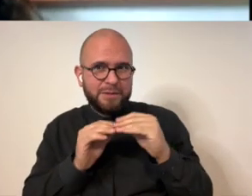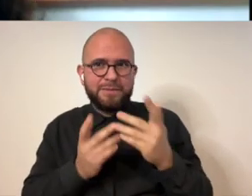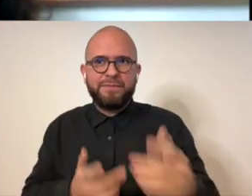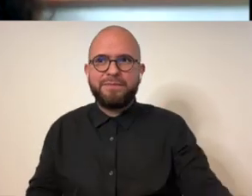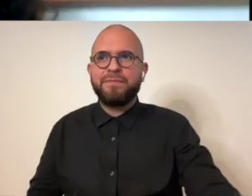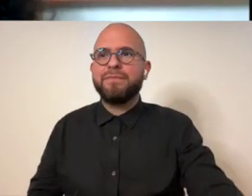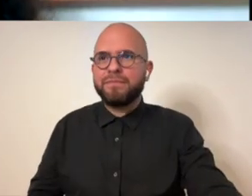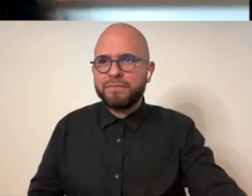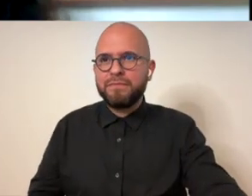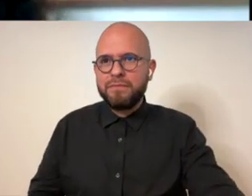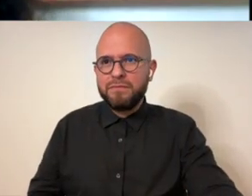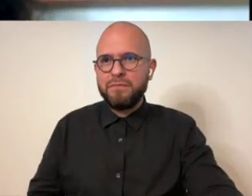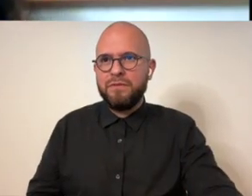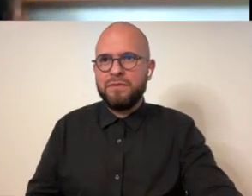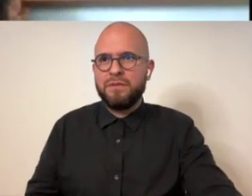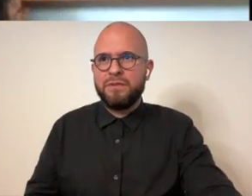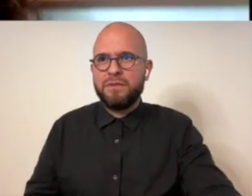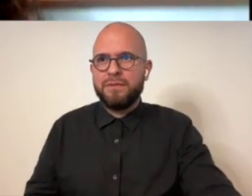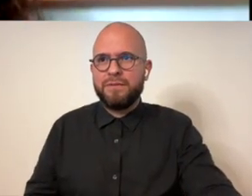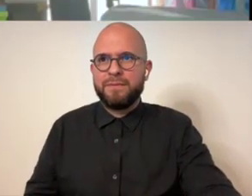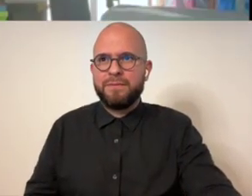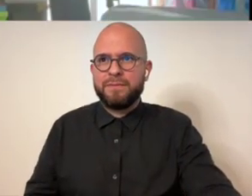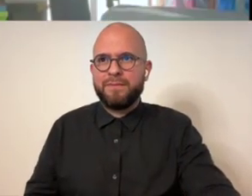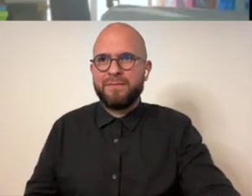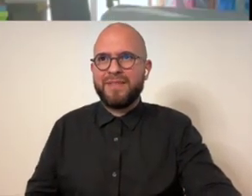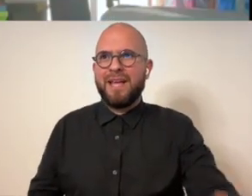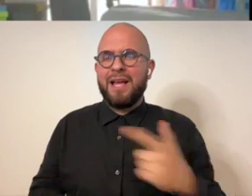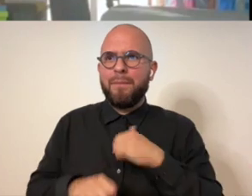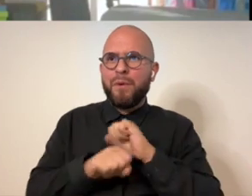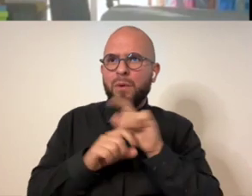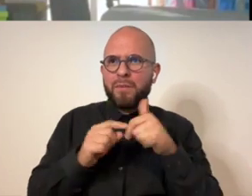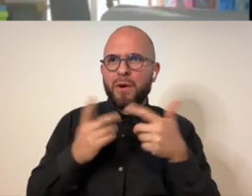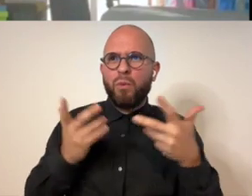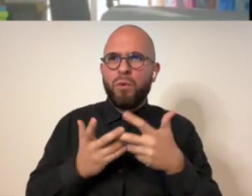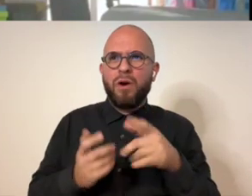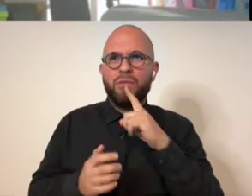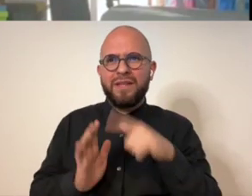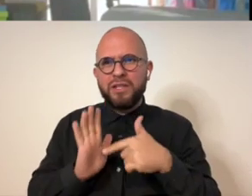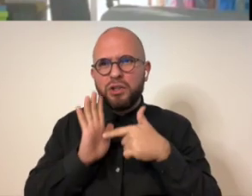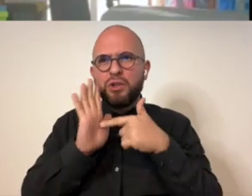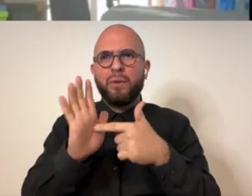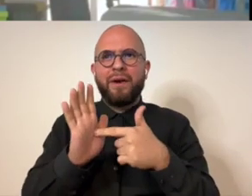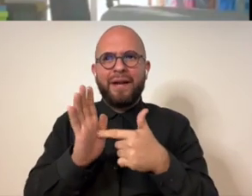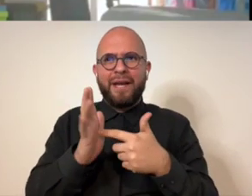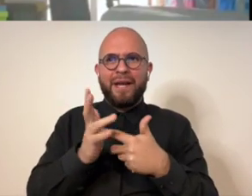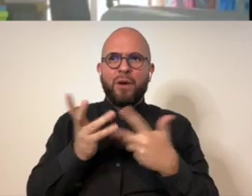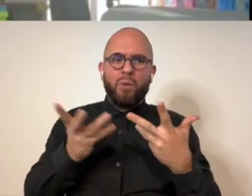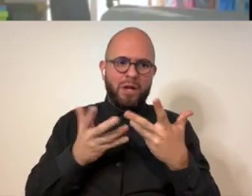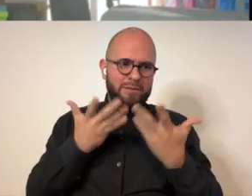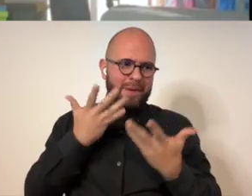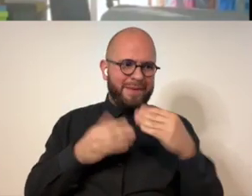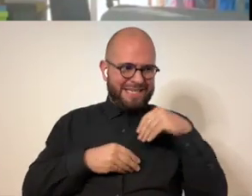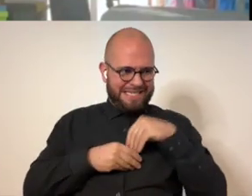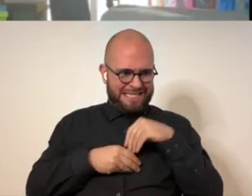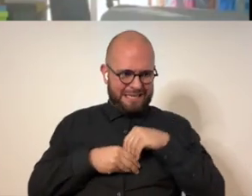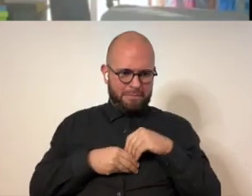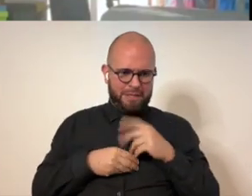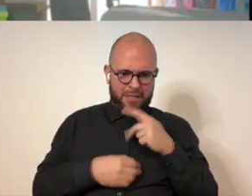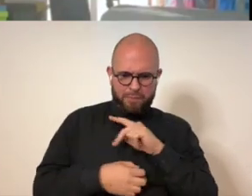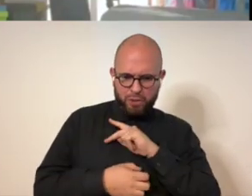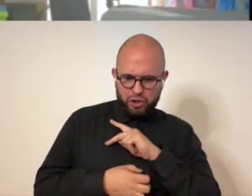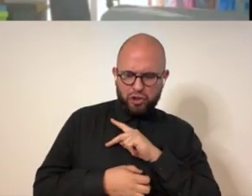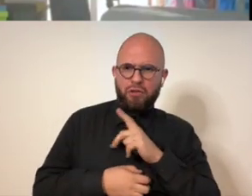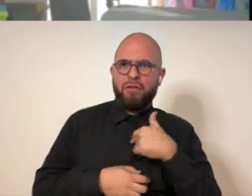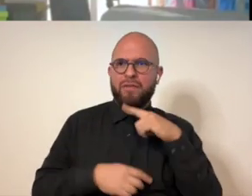bit hard to see can we talk about that yeah absolutely for me my work is about surfacing the things that are difficult